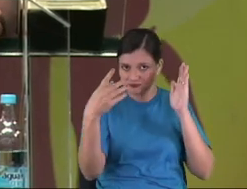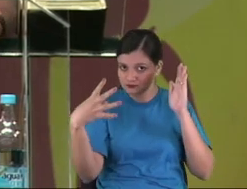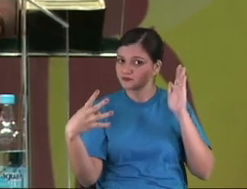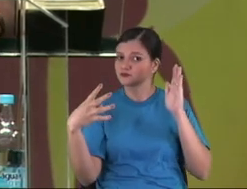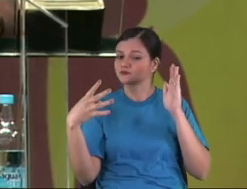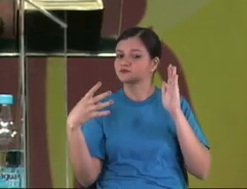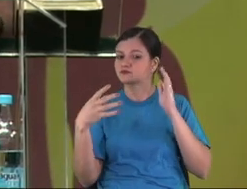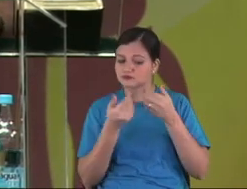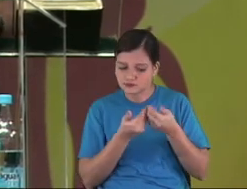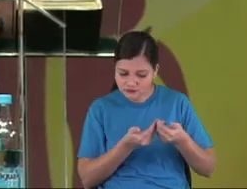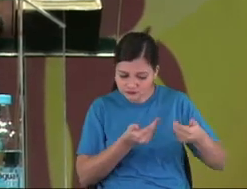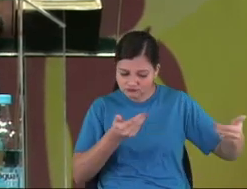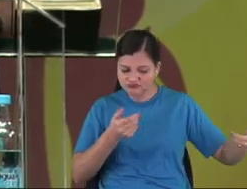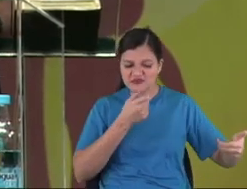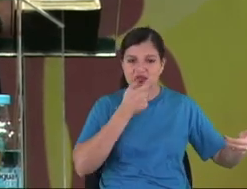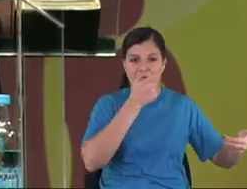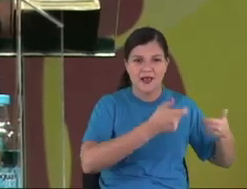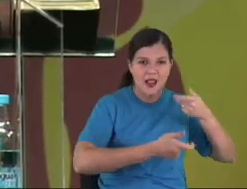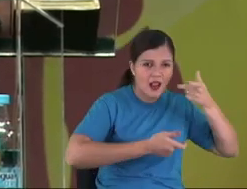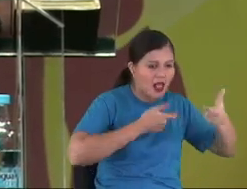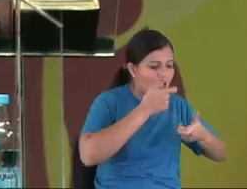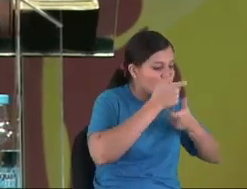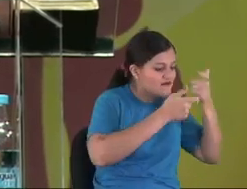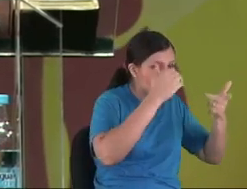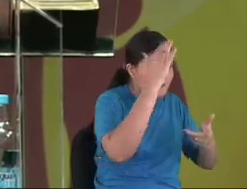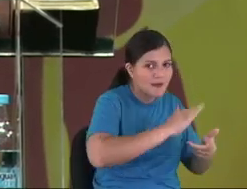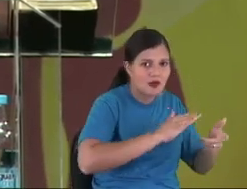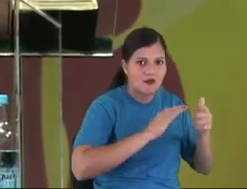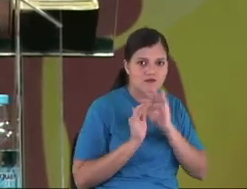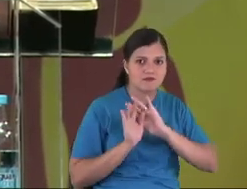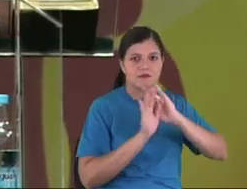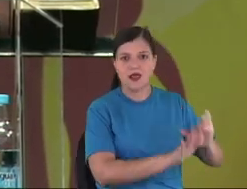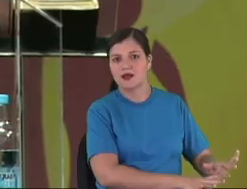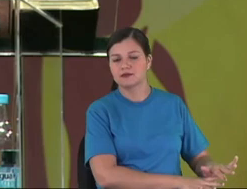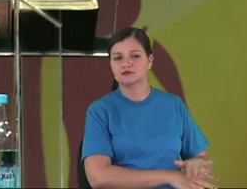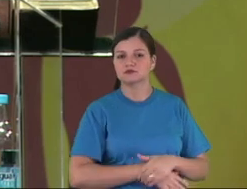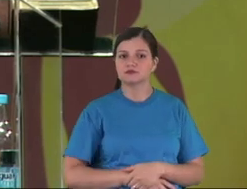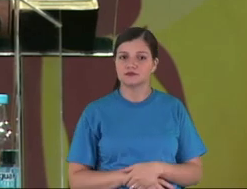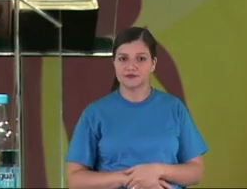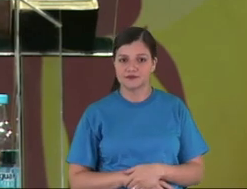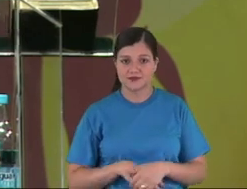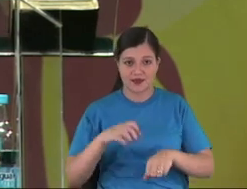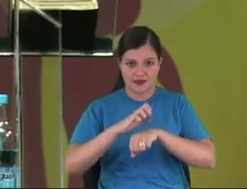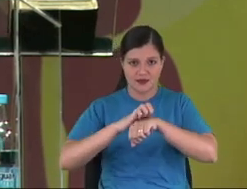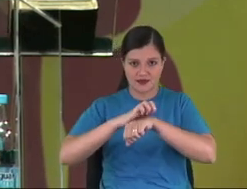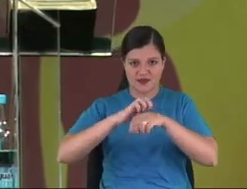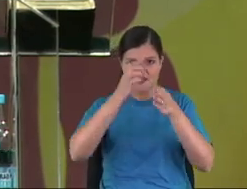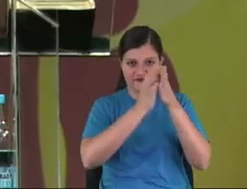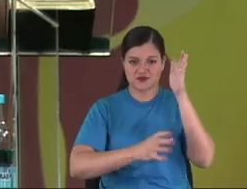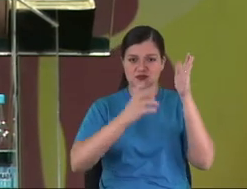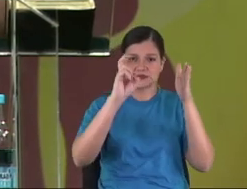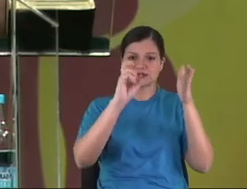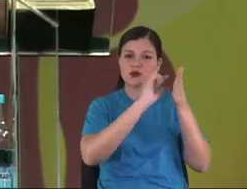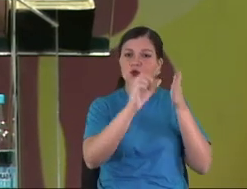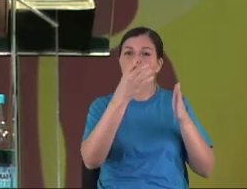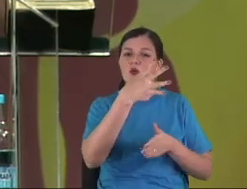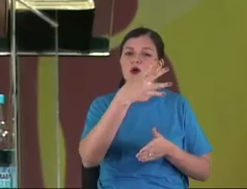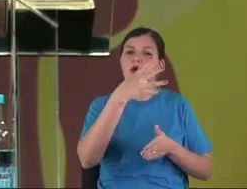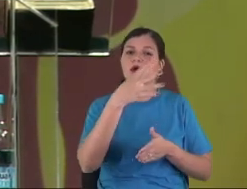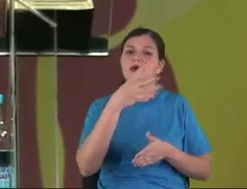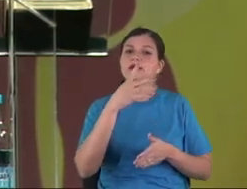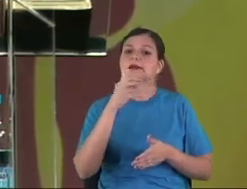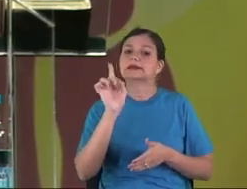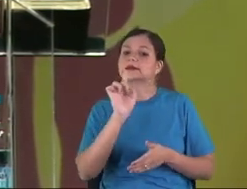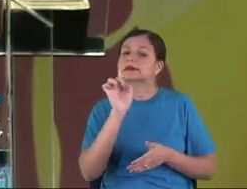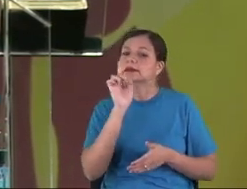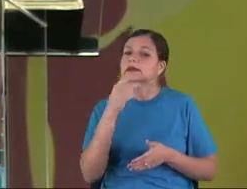Proverbs 24, 24. Take away from the bad words all the kind of mean. Ephesians 5, 5, 4.